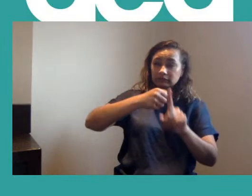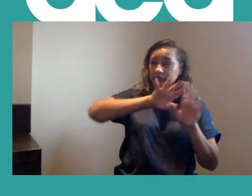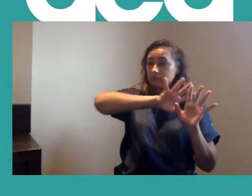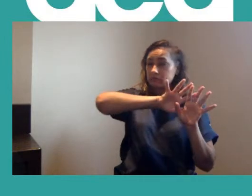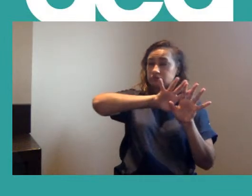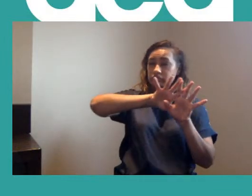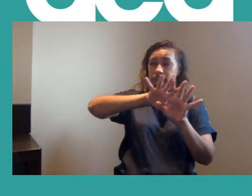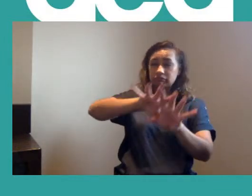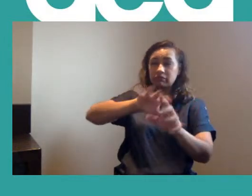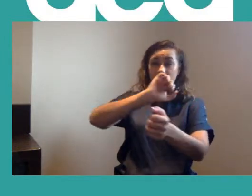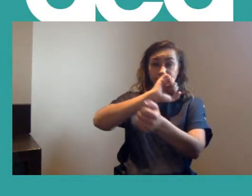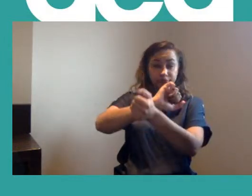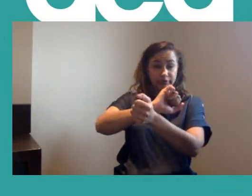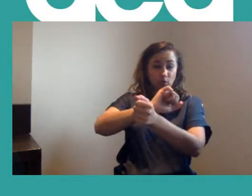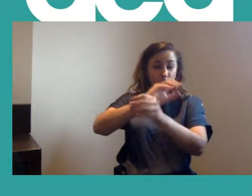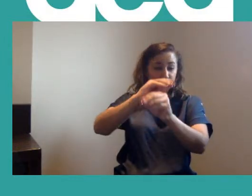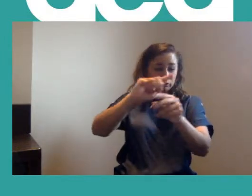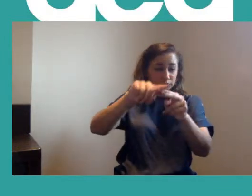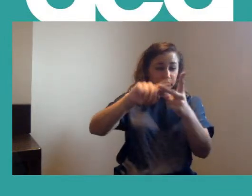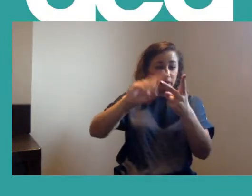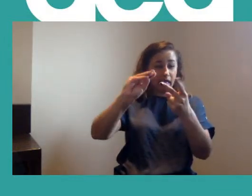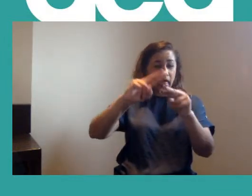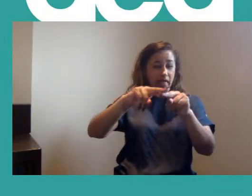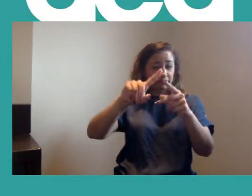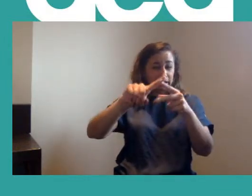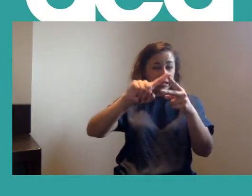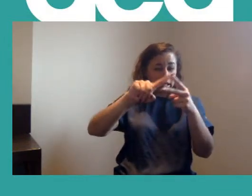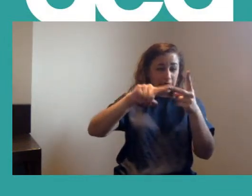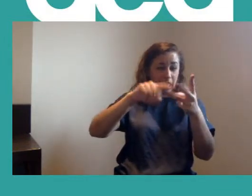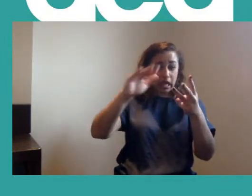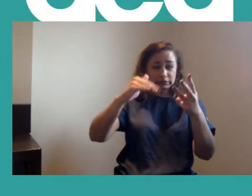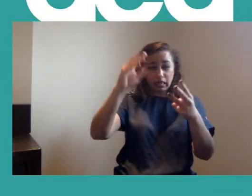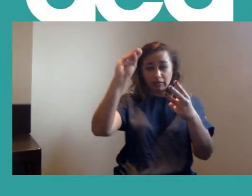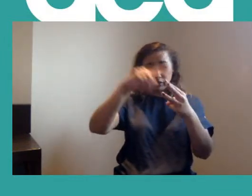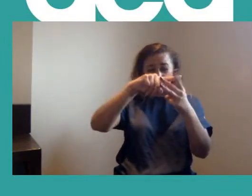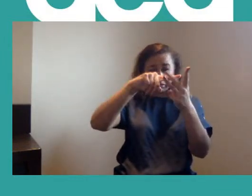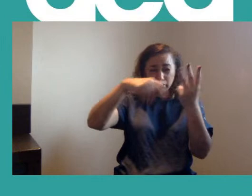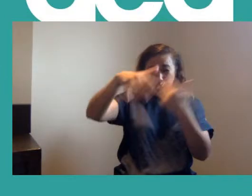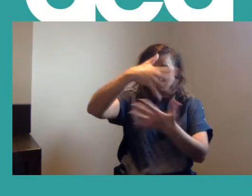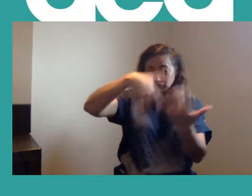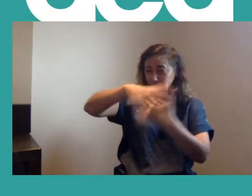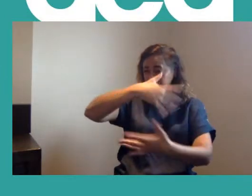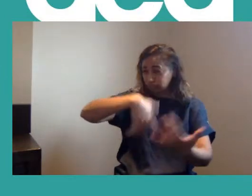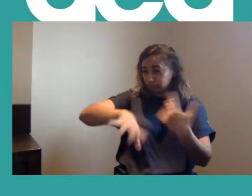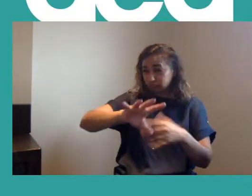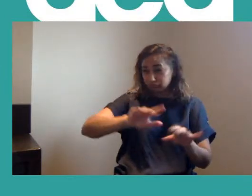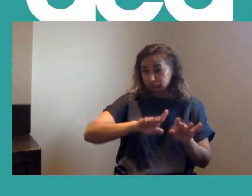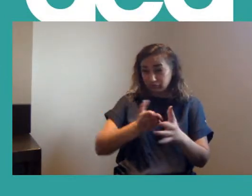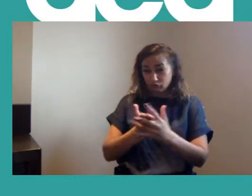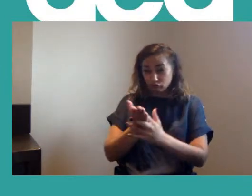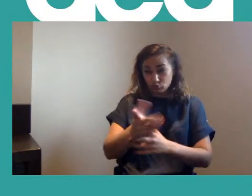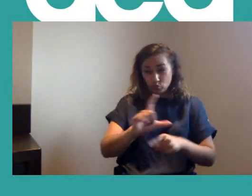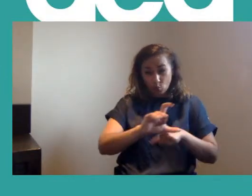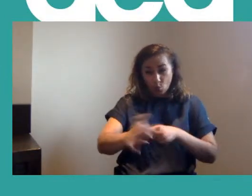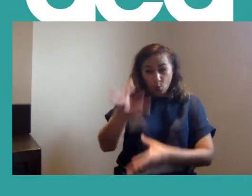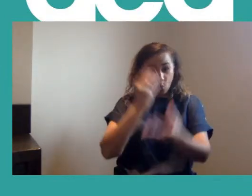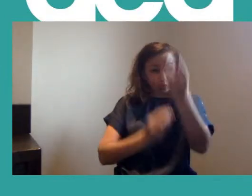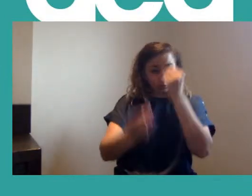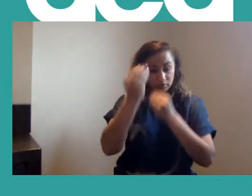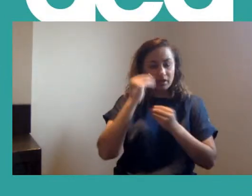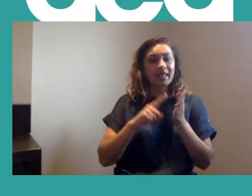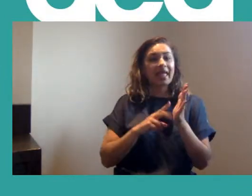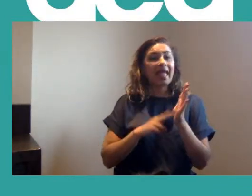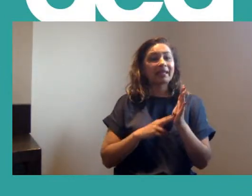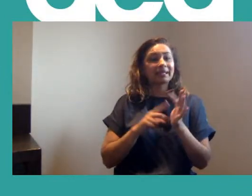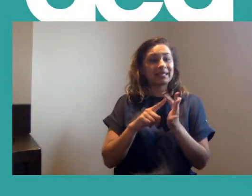prison education, further education and adult education through that course. And the NEU,